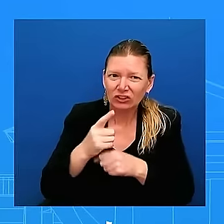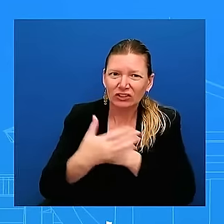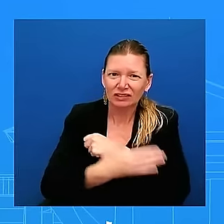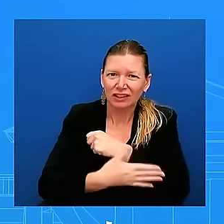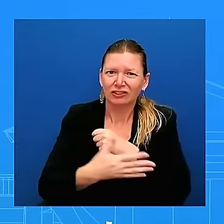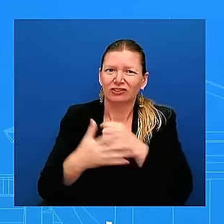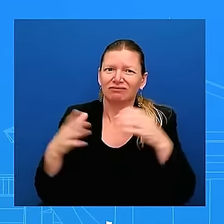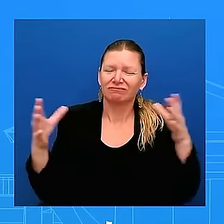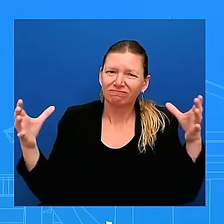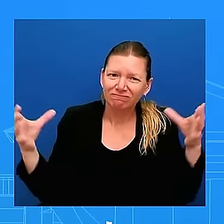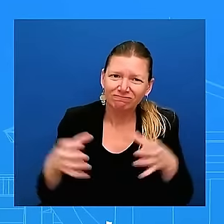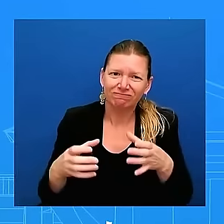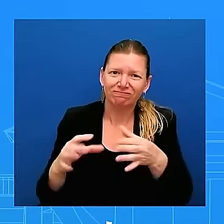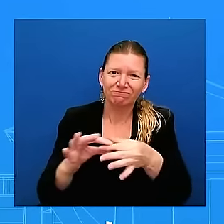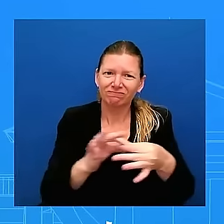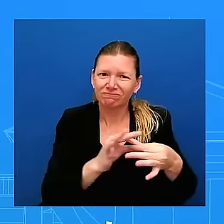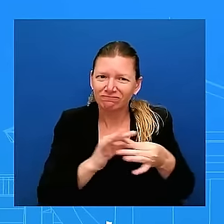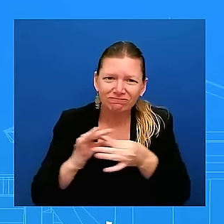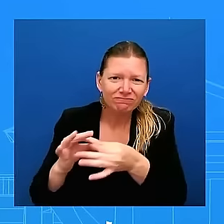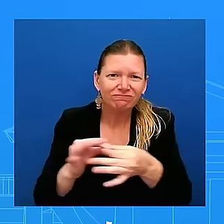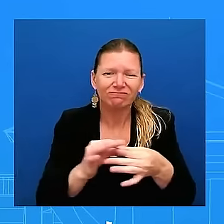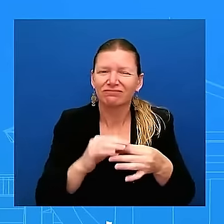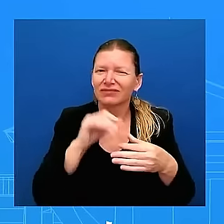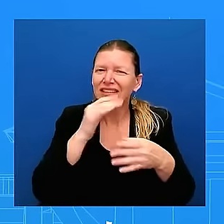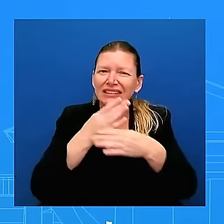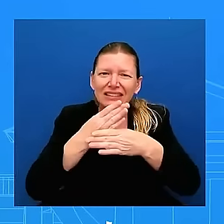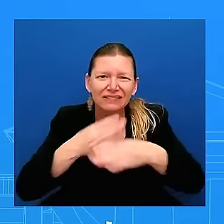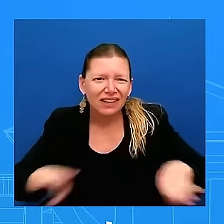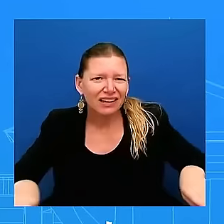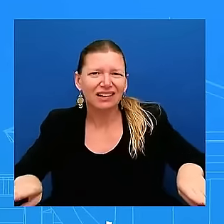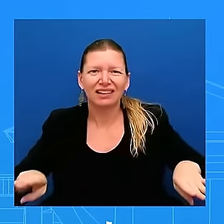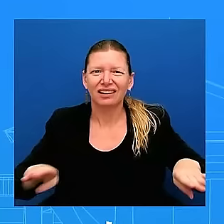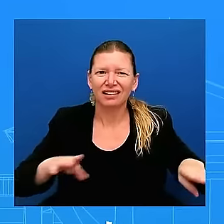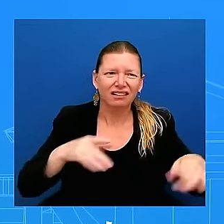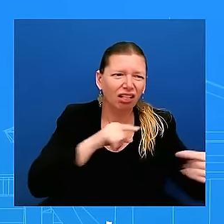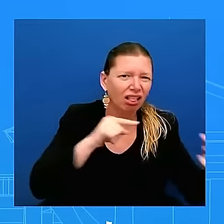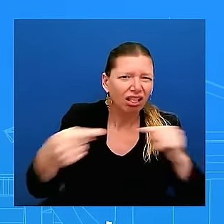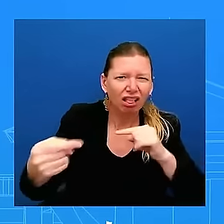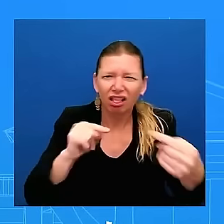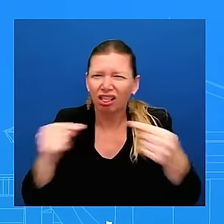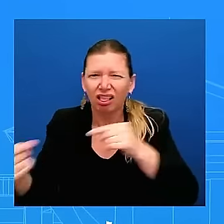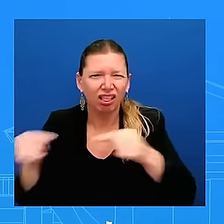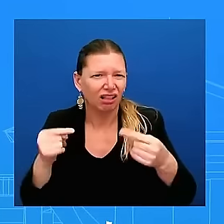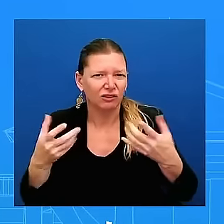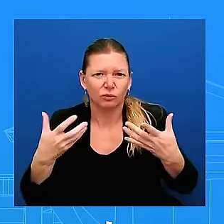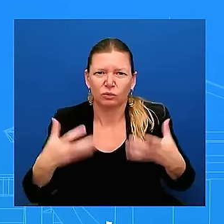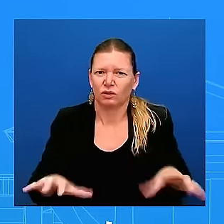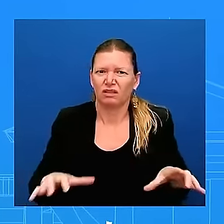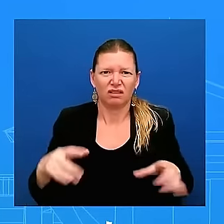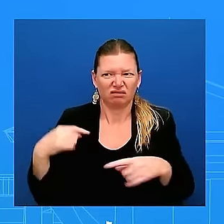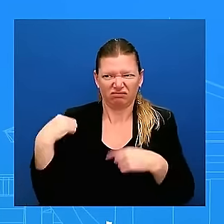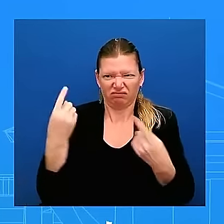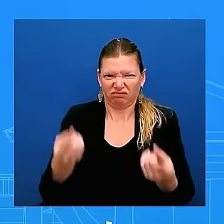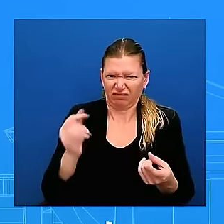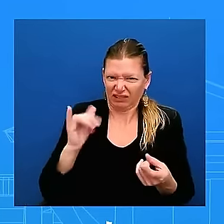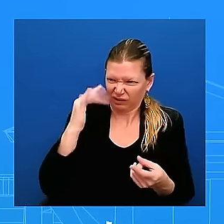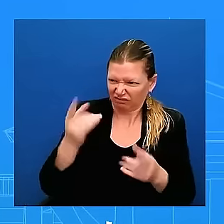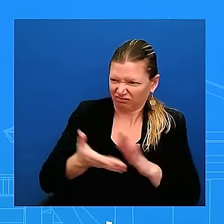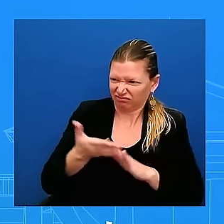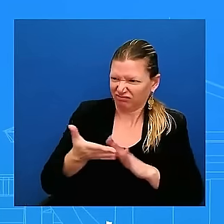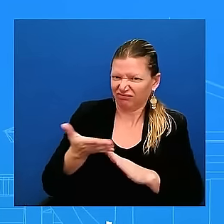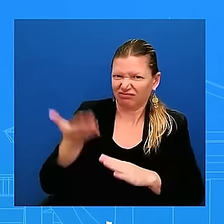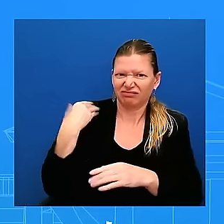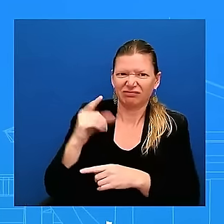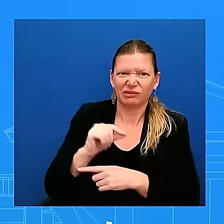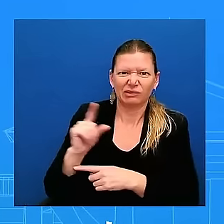continue to be very very clear about that uh we're going to continue to call that out and they did January 6th the President and the Vice